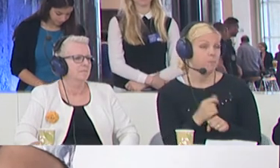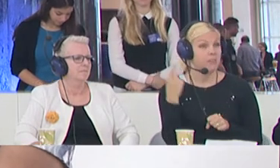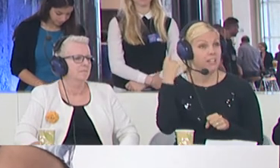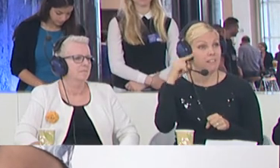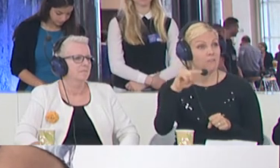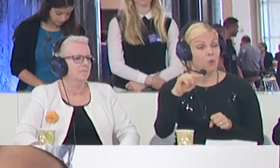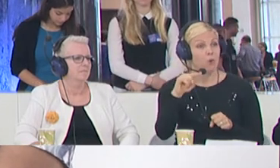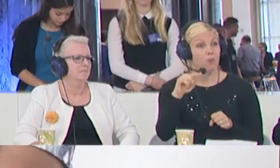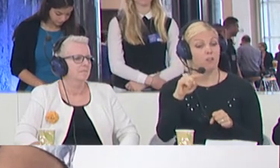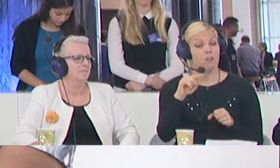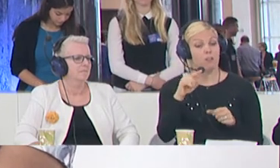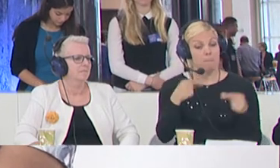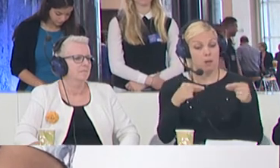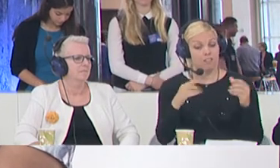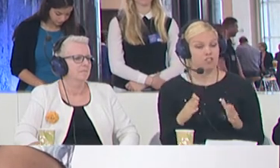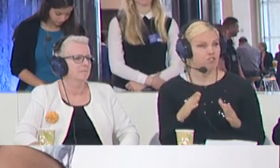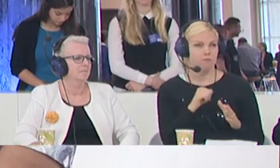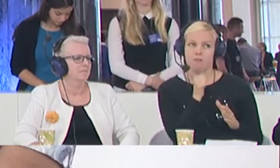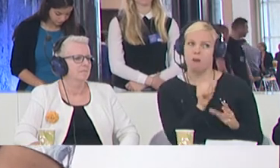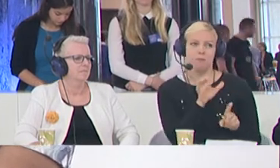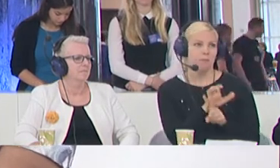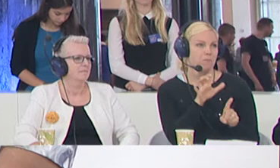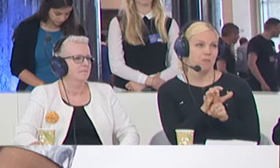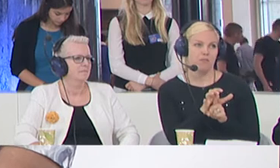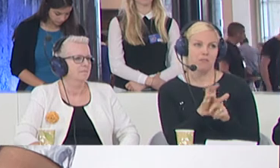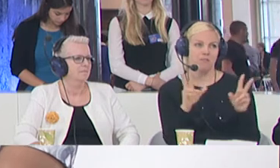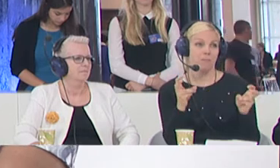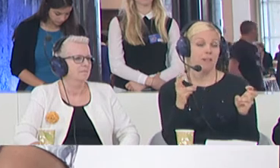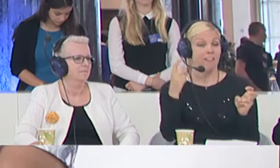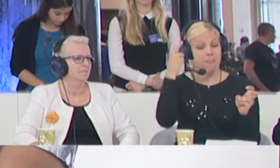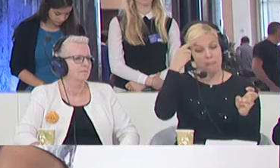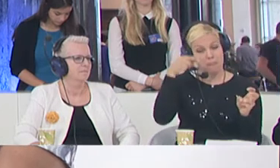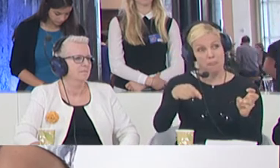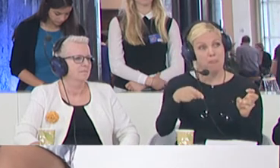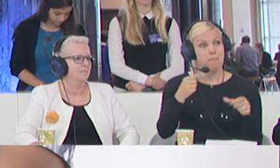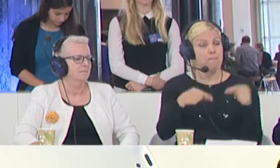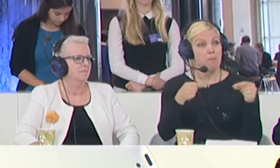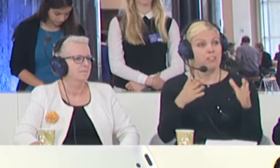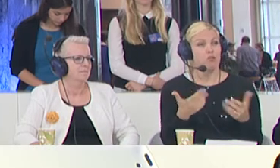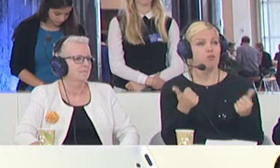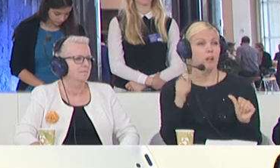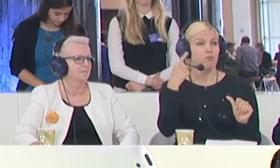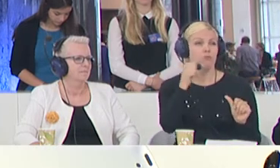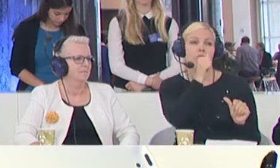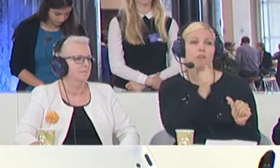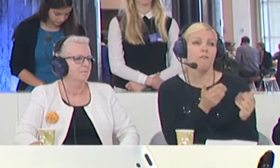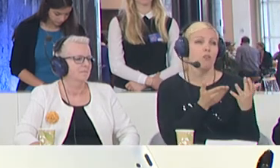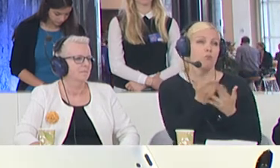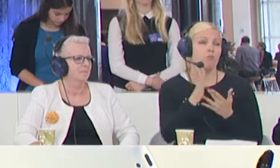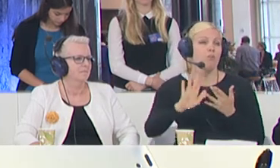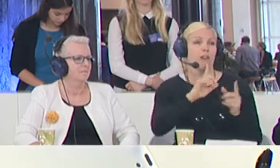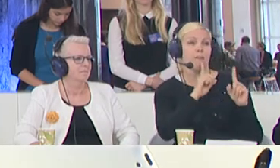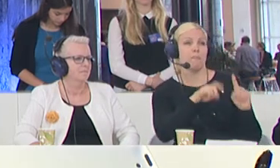unpopular topics. And politicians try to survive their mandates. And they simply are not brave enough to come today